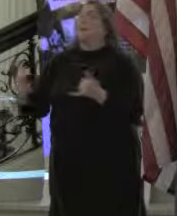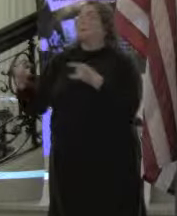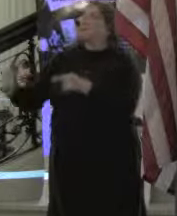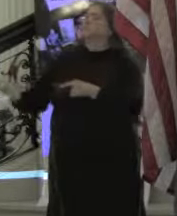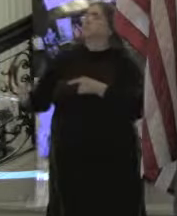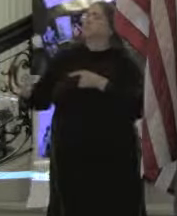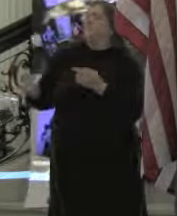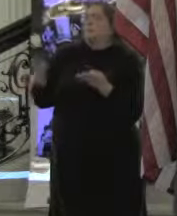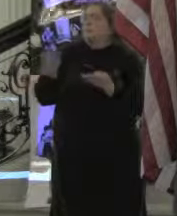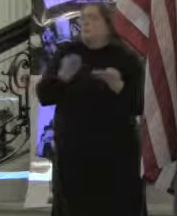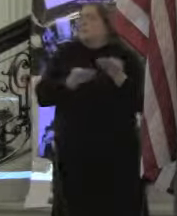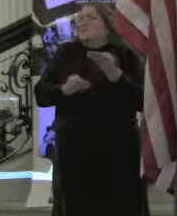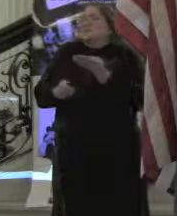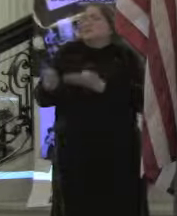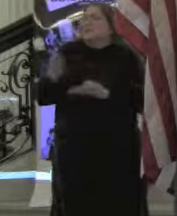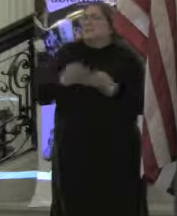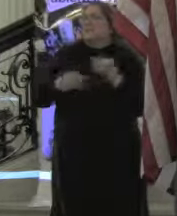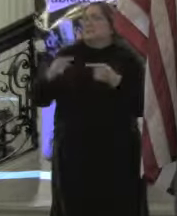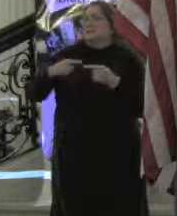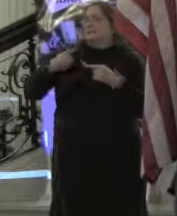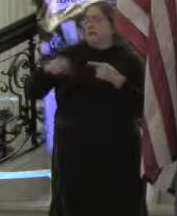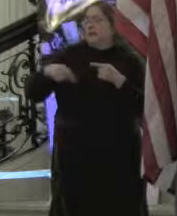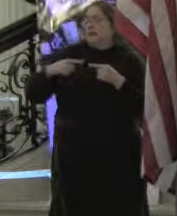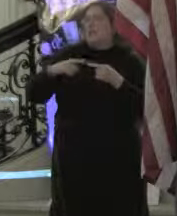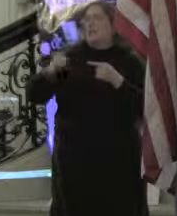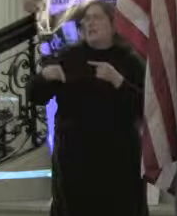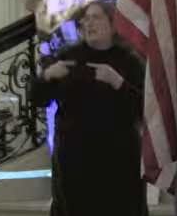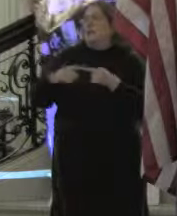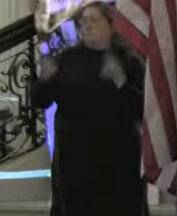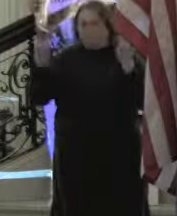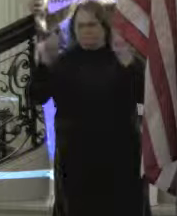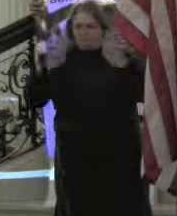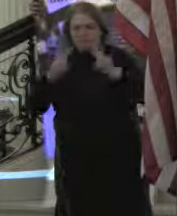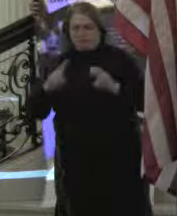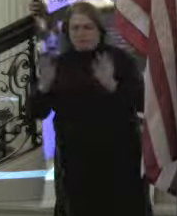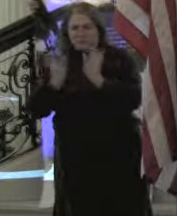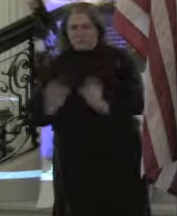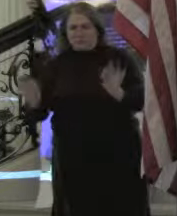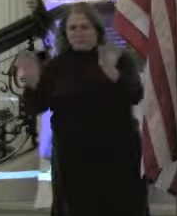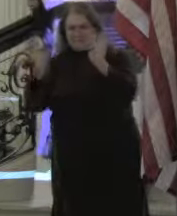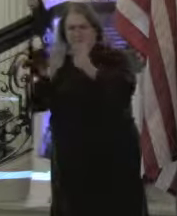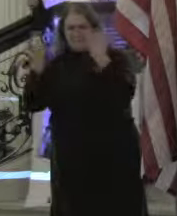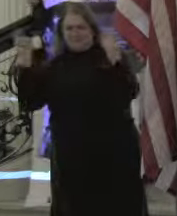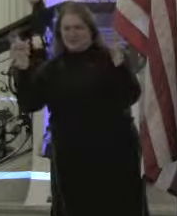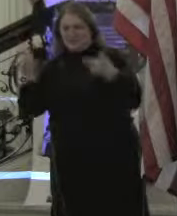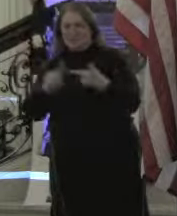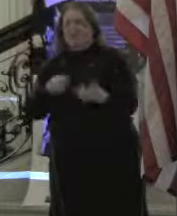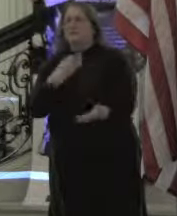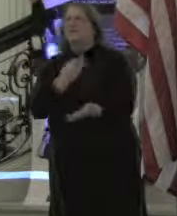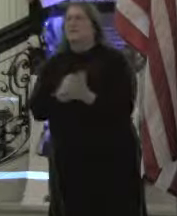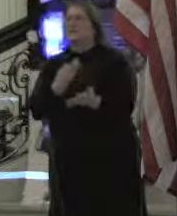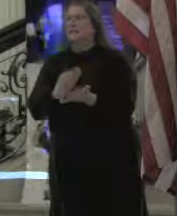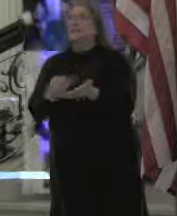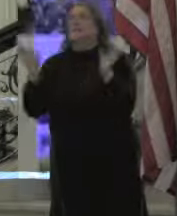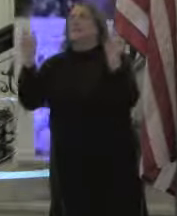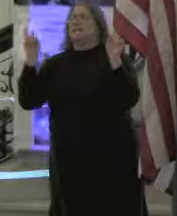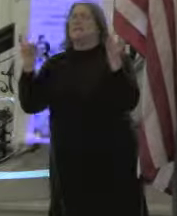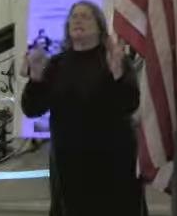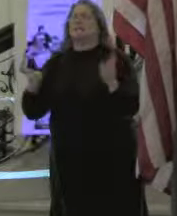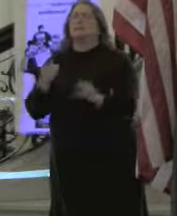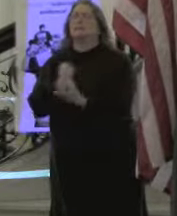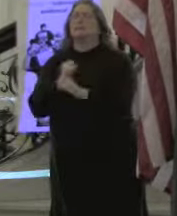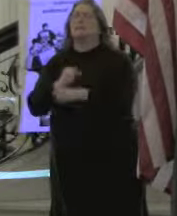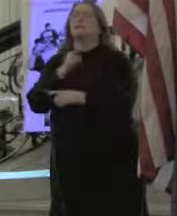now in the budget cycle, where we're looking at very important issues and looking at funding issues. And we need to make sure that